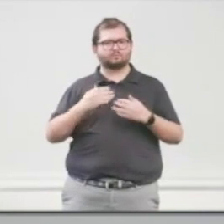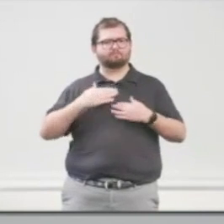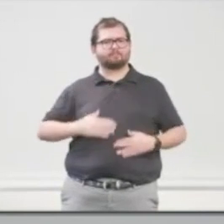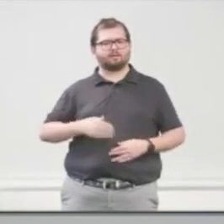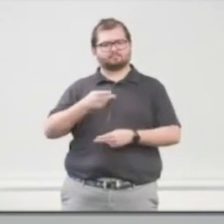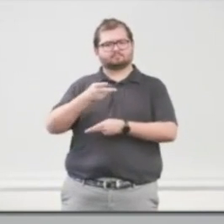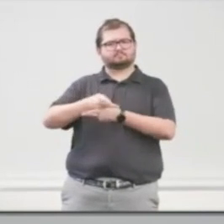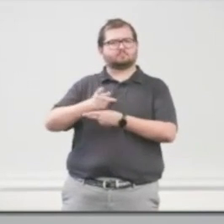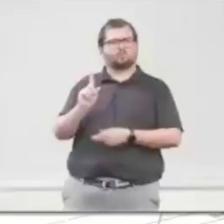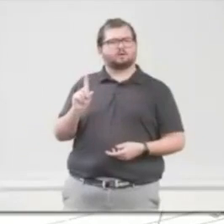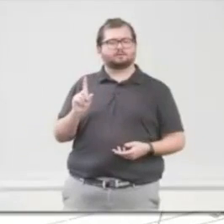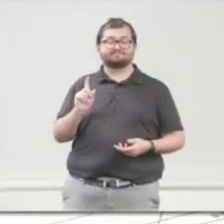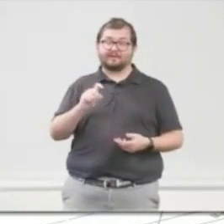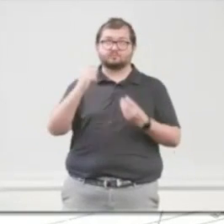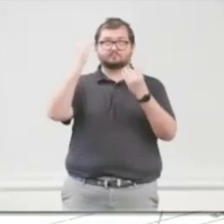you have to think about.